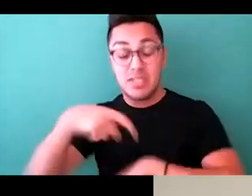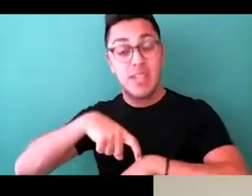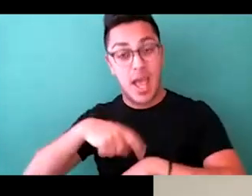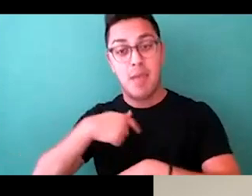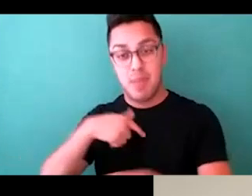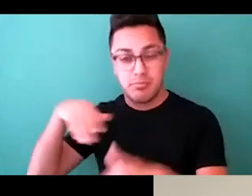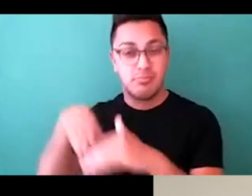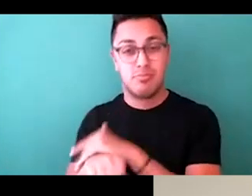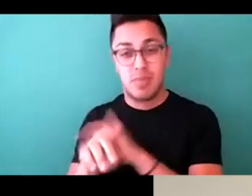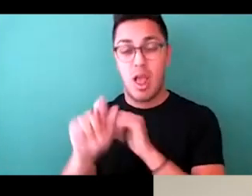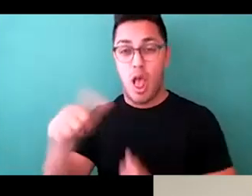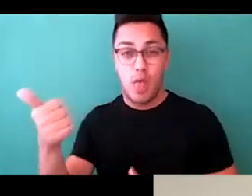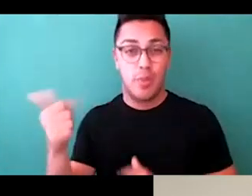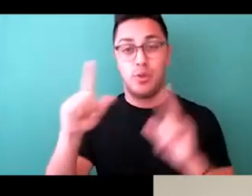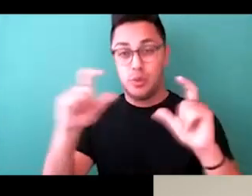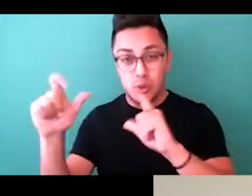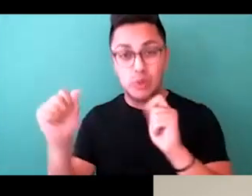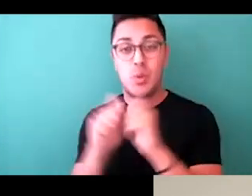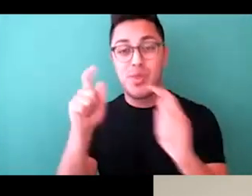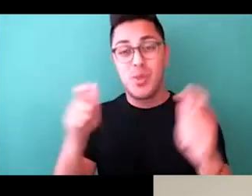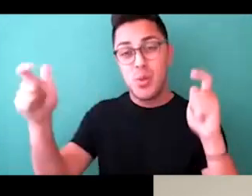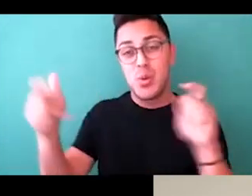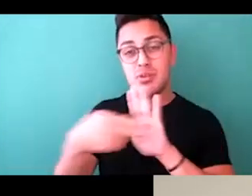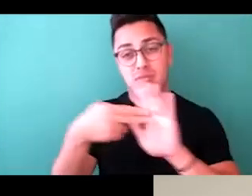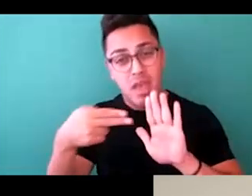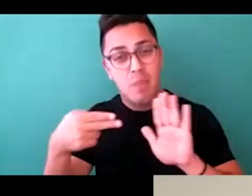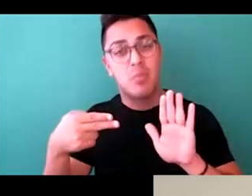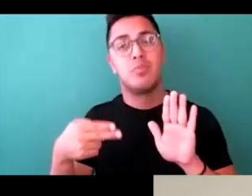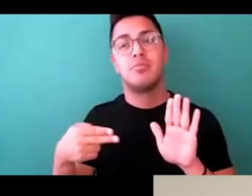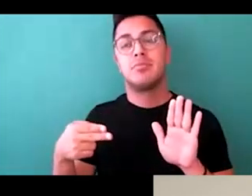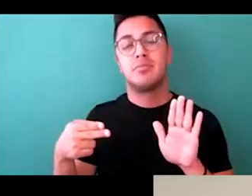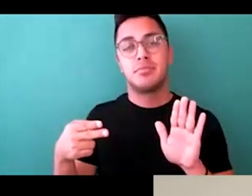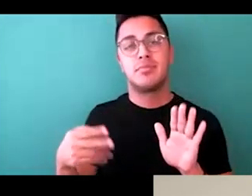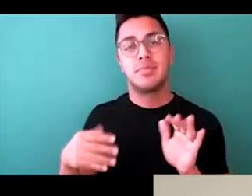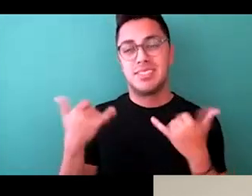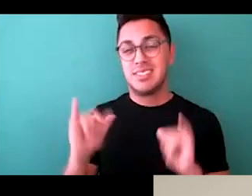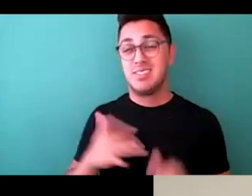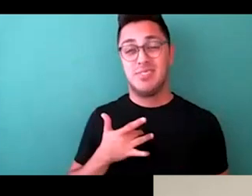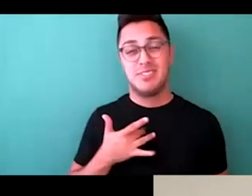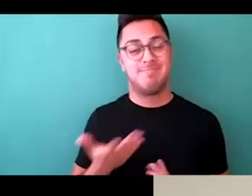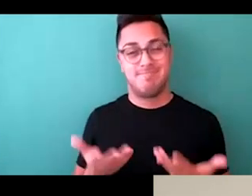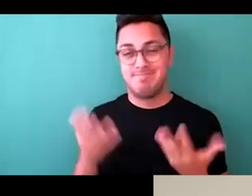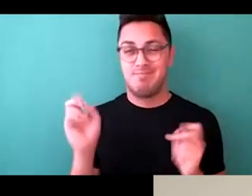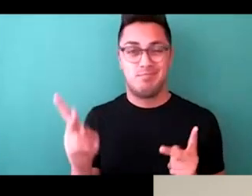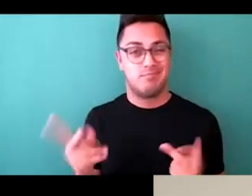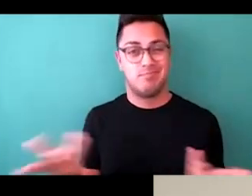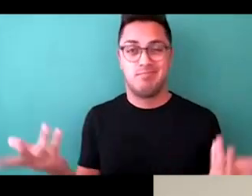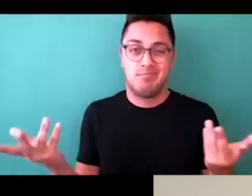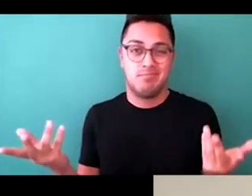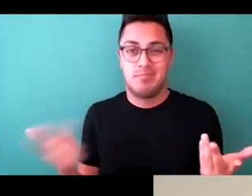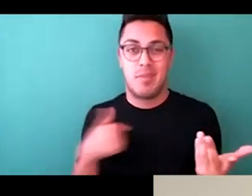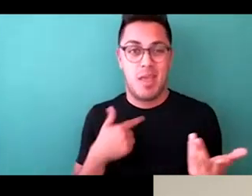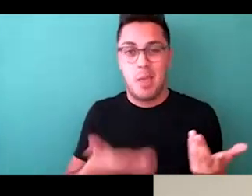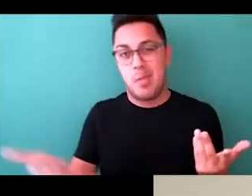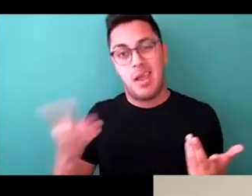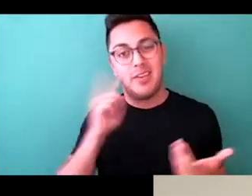labels, huge brands, it still feels like, okay, I'm hired for